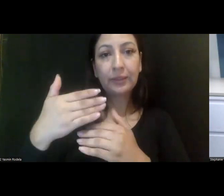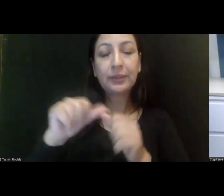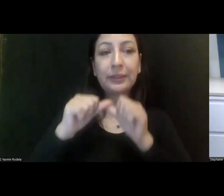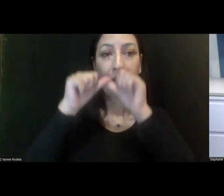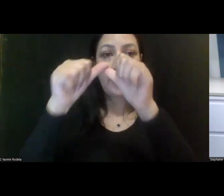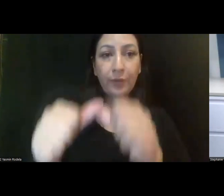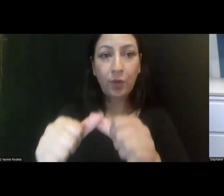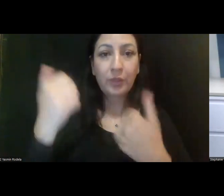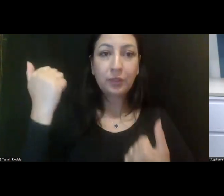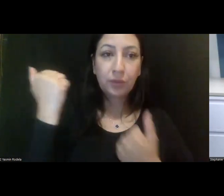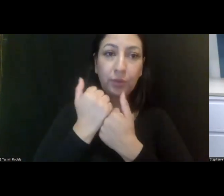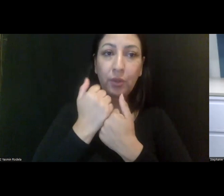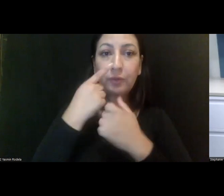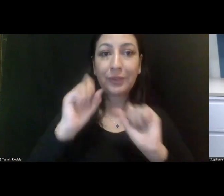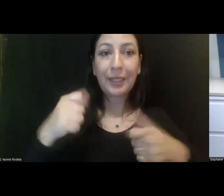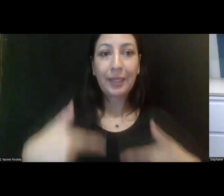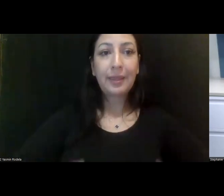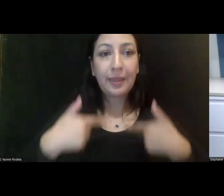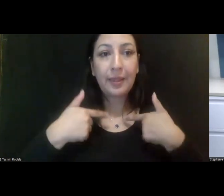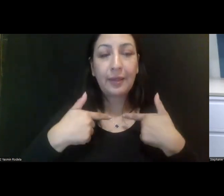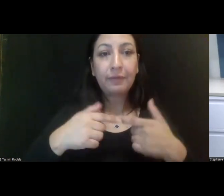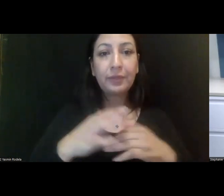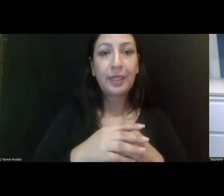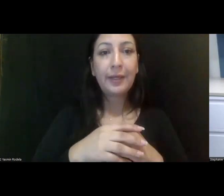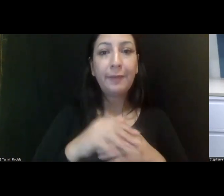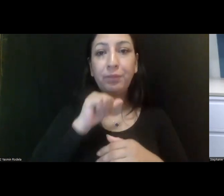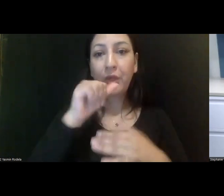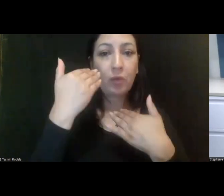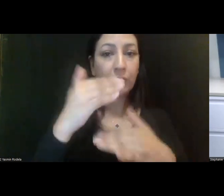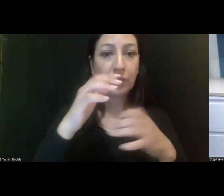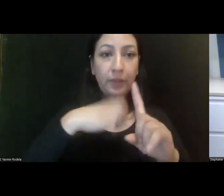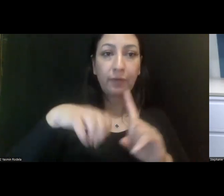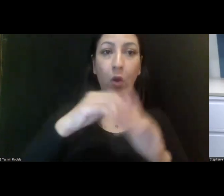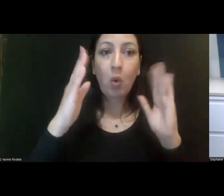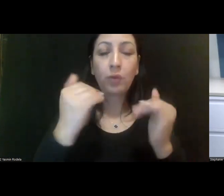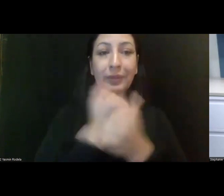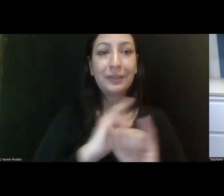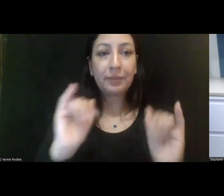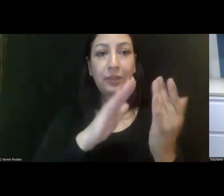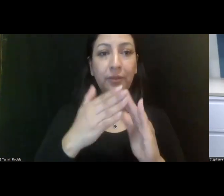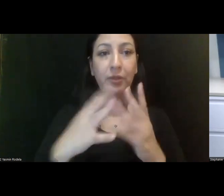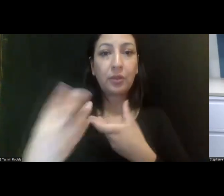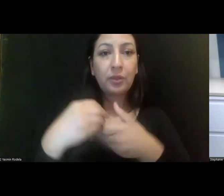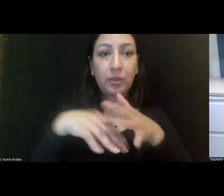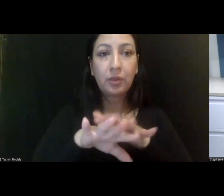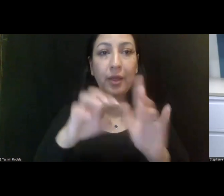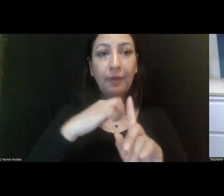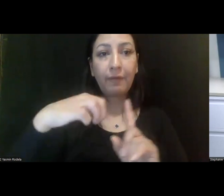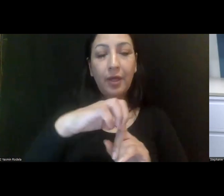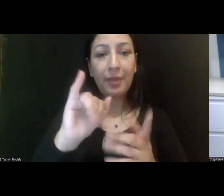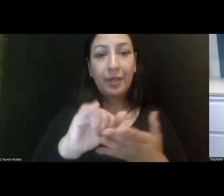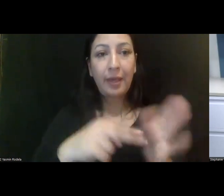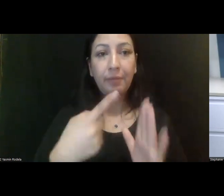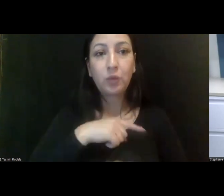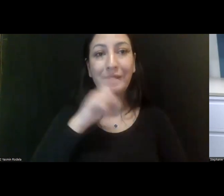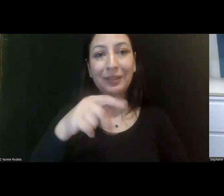uh, support to live in the least restrictive environment, hopefully in the most independent community integrated environment. And that means